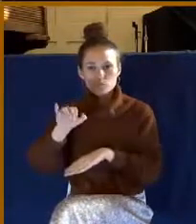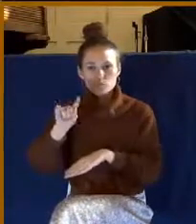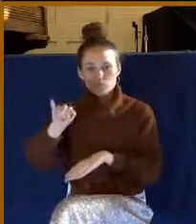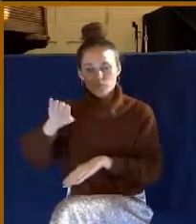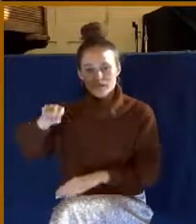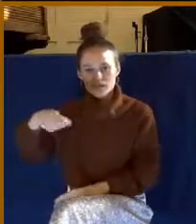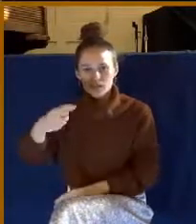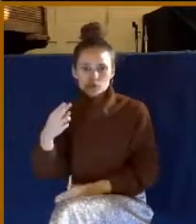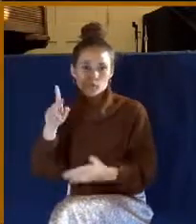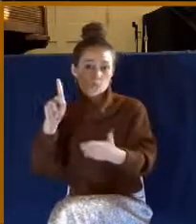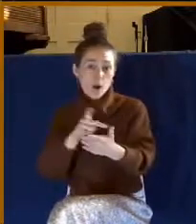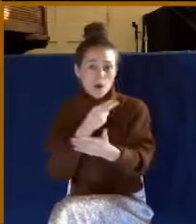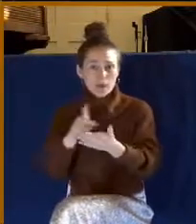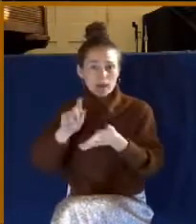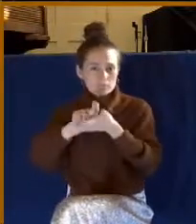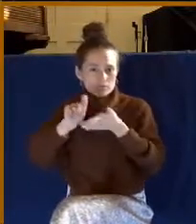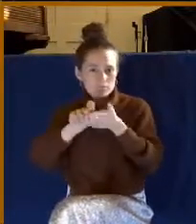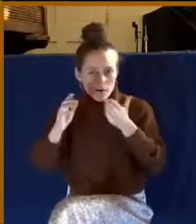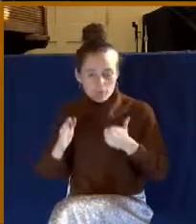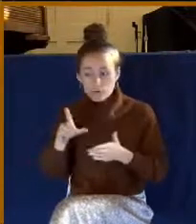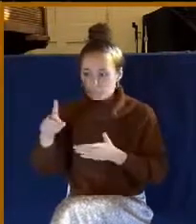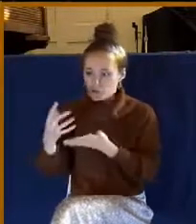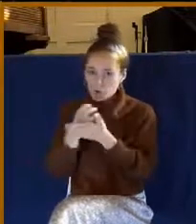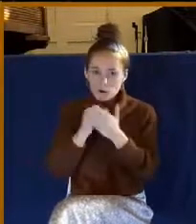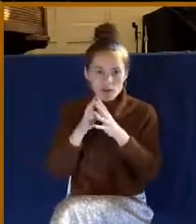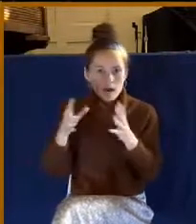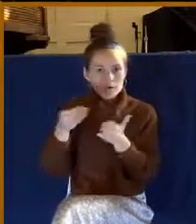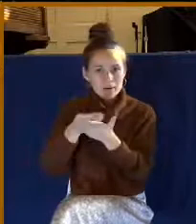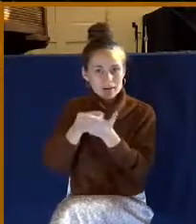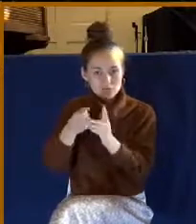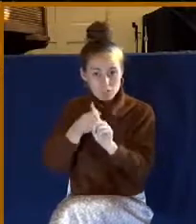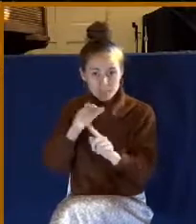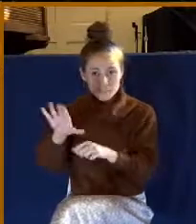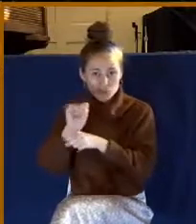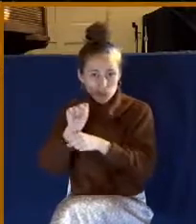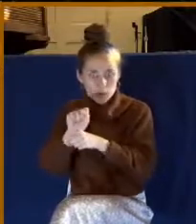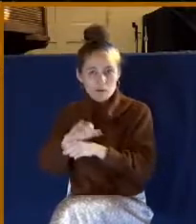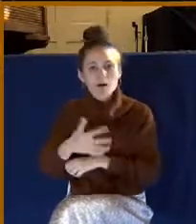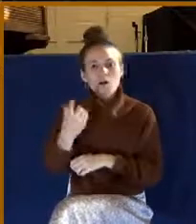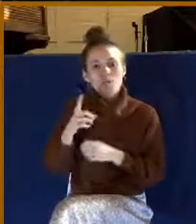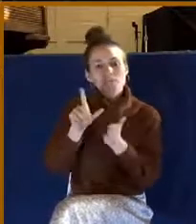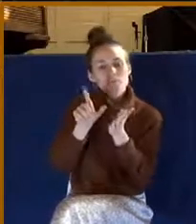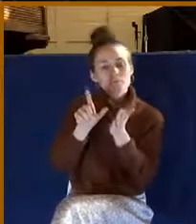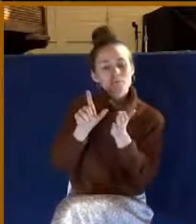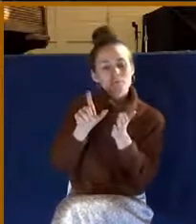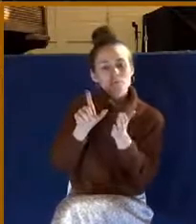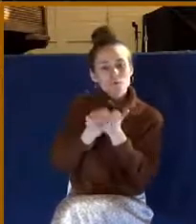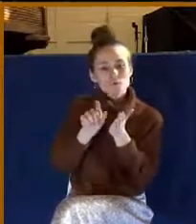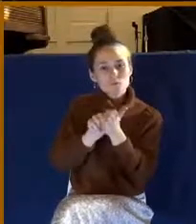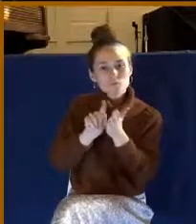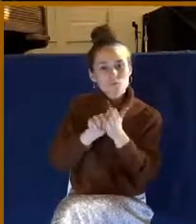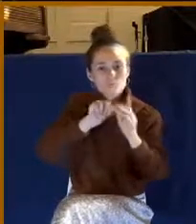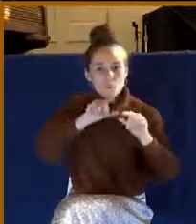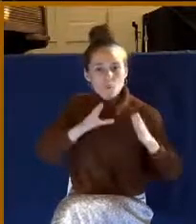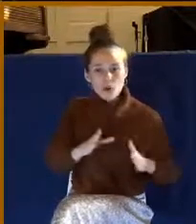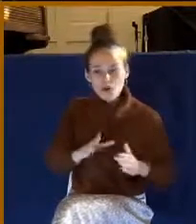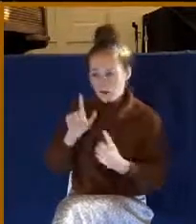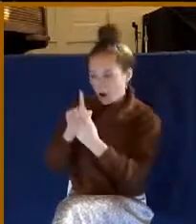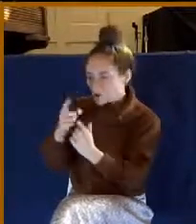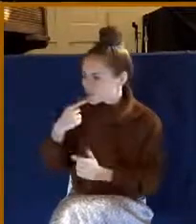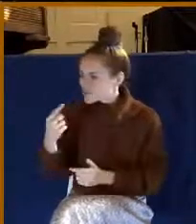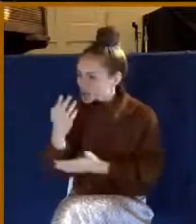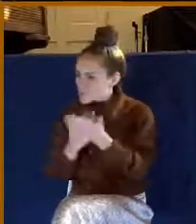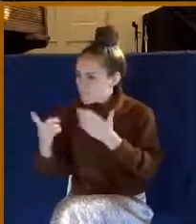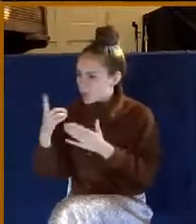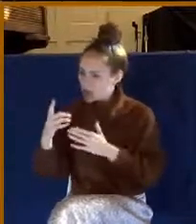a lot of money because of his writings. And one time, newspaper reporter came up to him and said, Mr. Kipling, I just read that someone calculated that the money that you make from